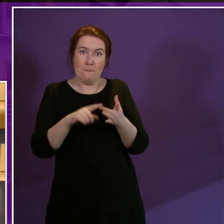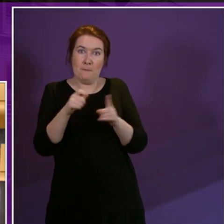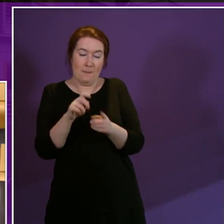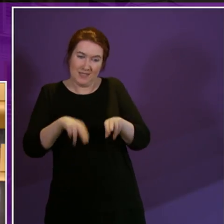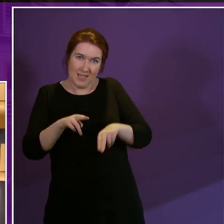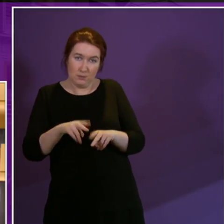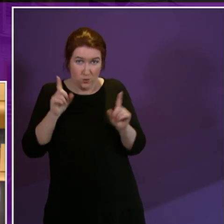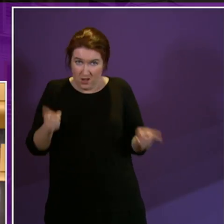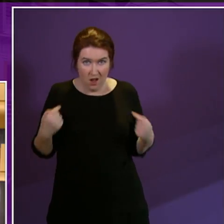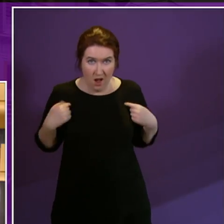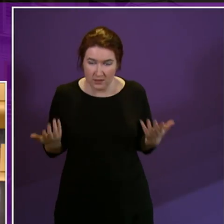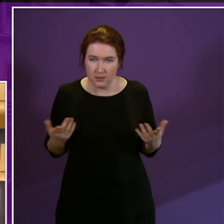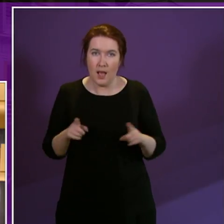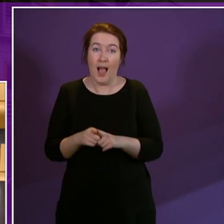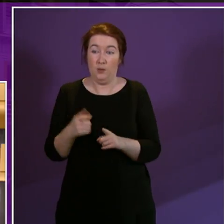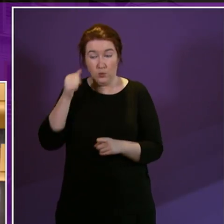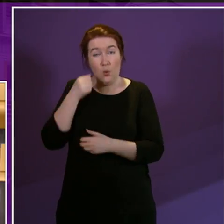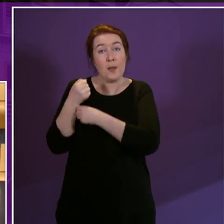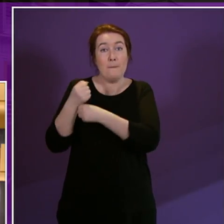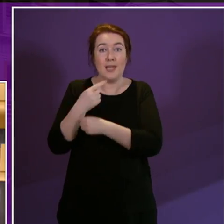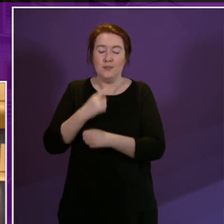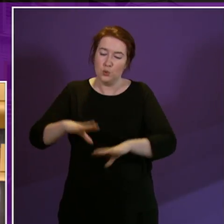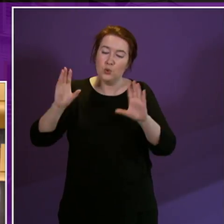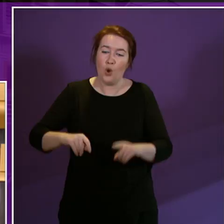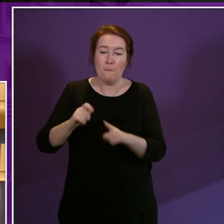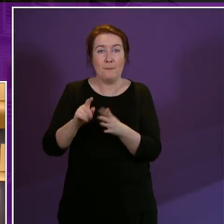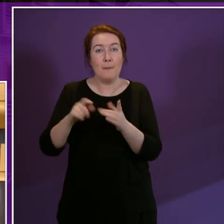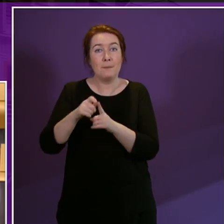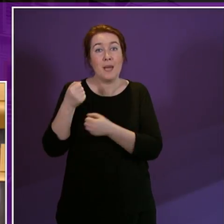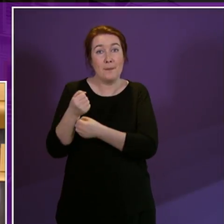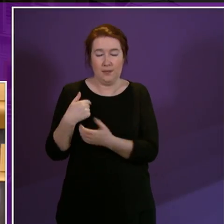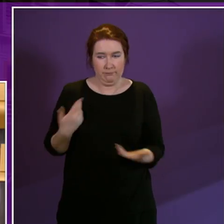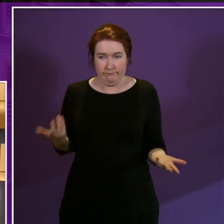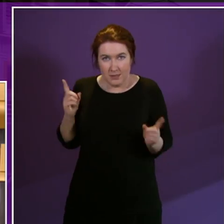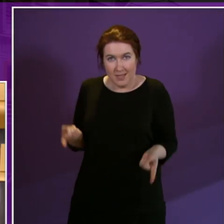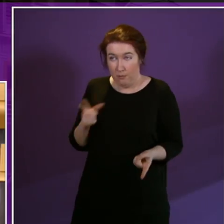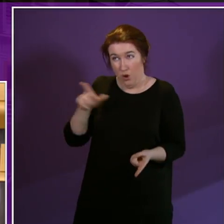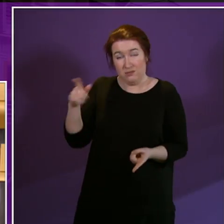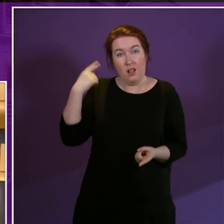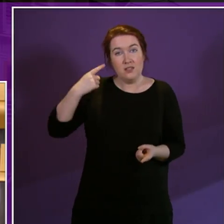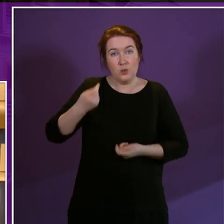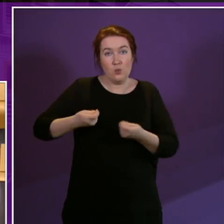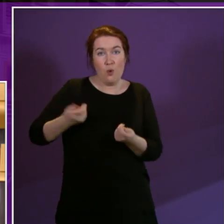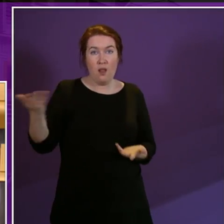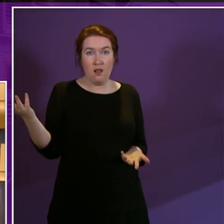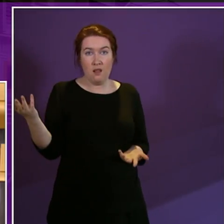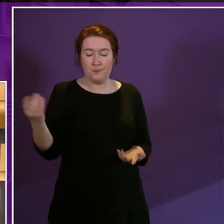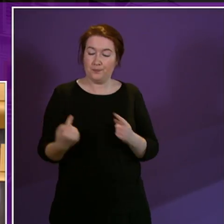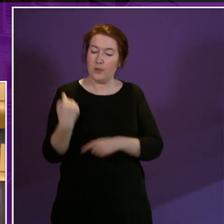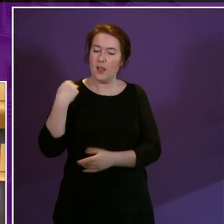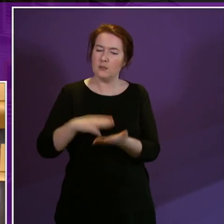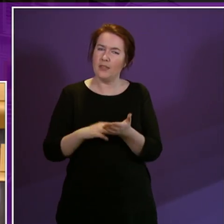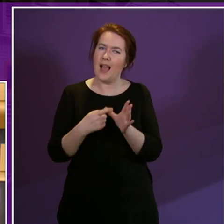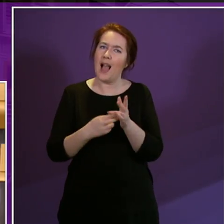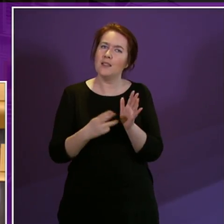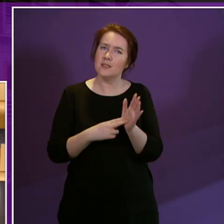the calls of the Stop PIP campaign. During that debate last month, Alison Johnson called on the Scottish